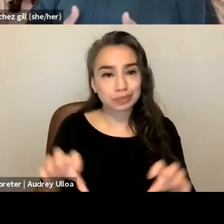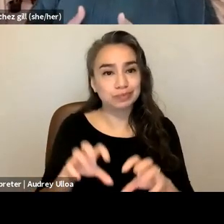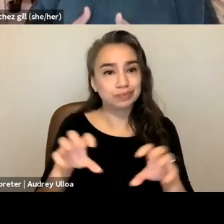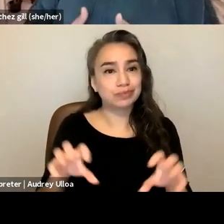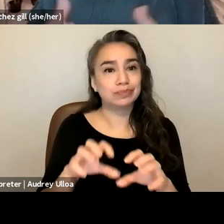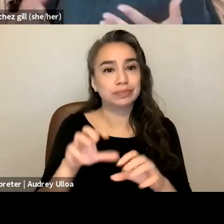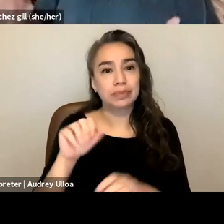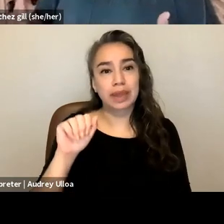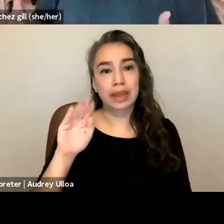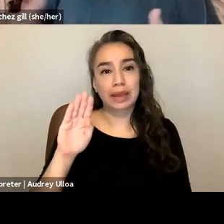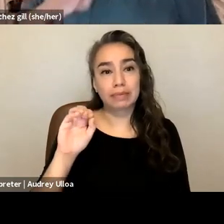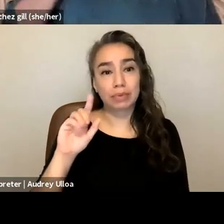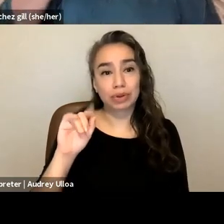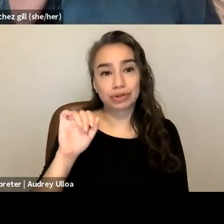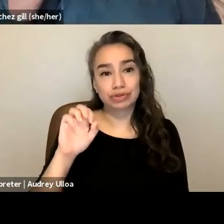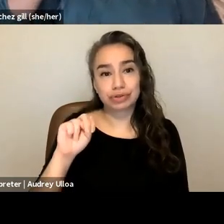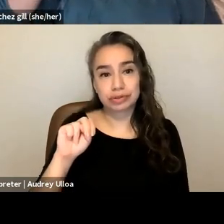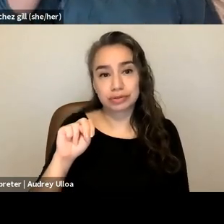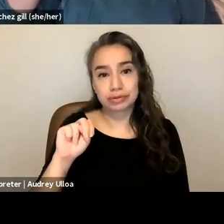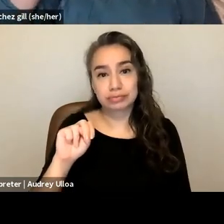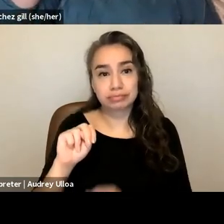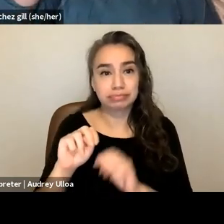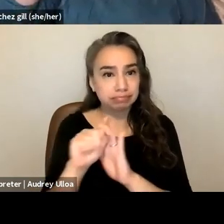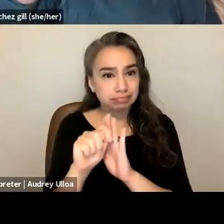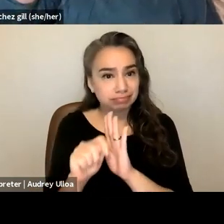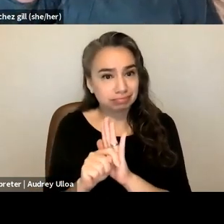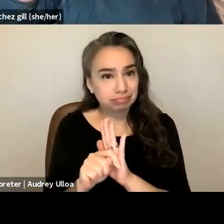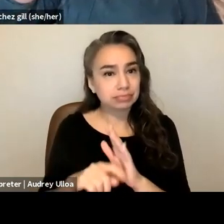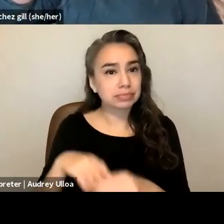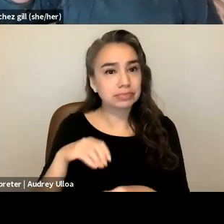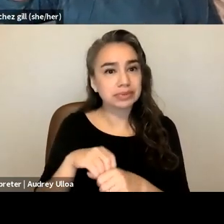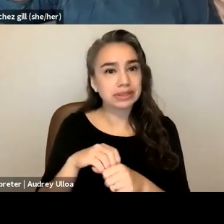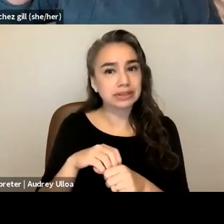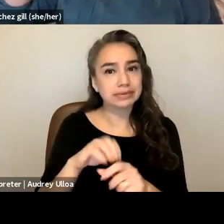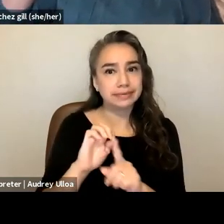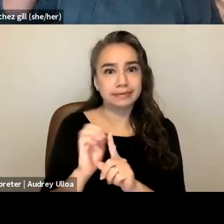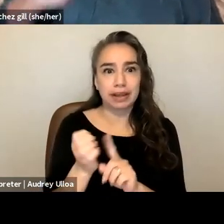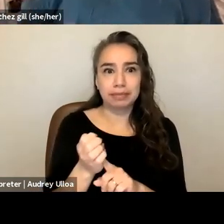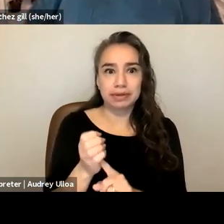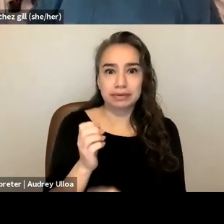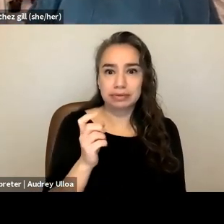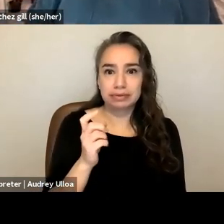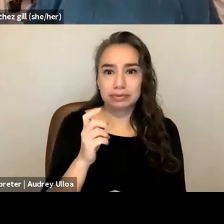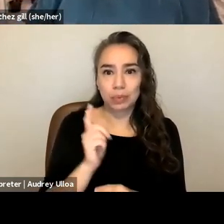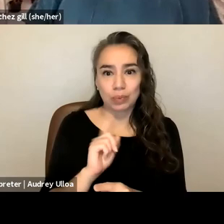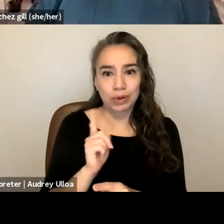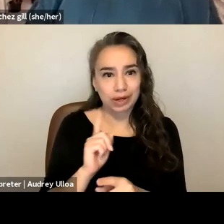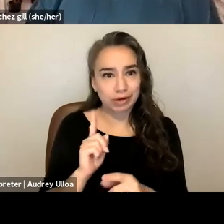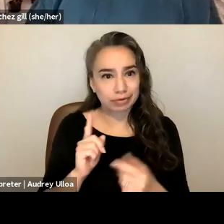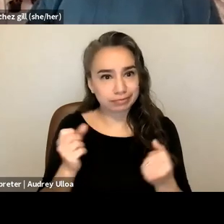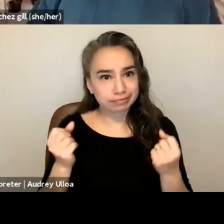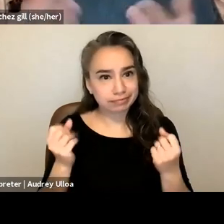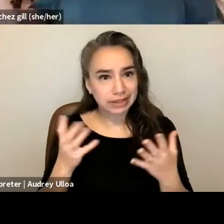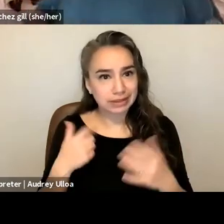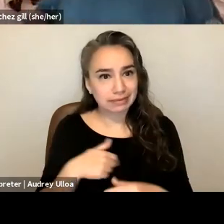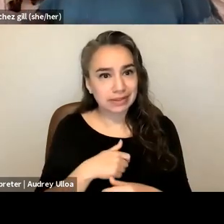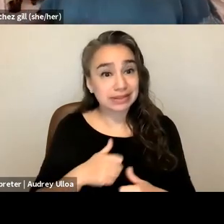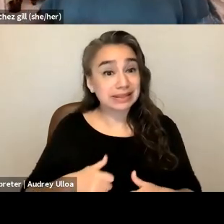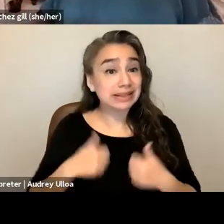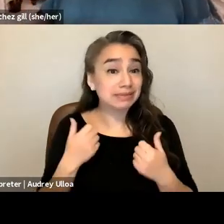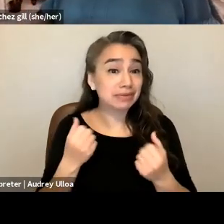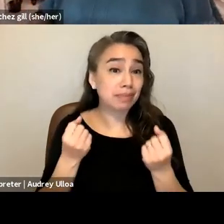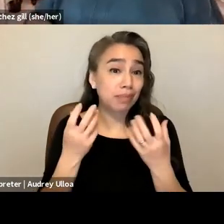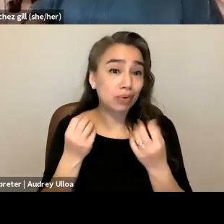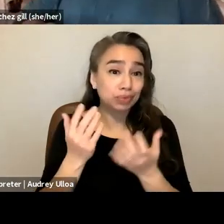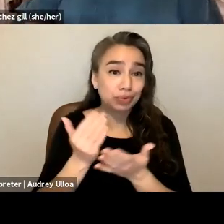um in an environment that can be just really harmful for those of us who are living at the intersection of multiple marginalized identities as